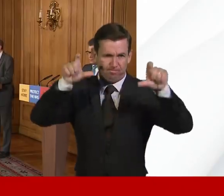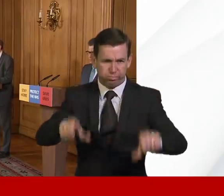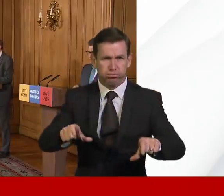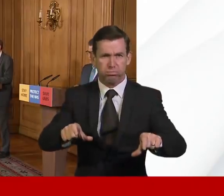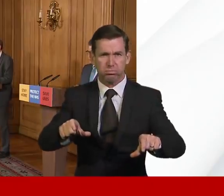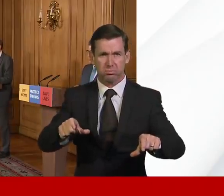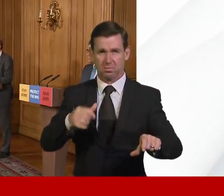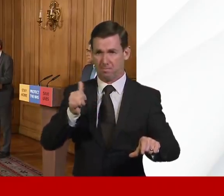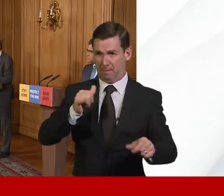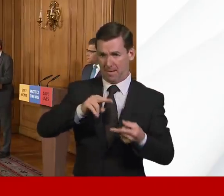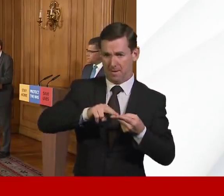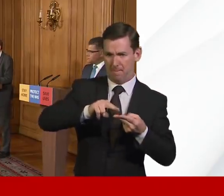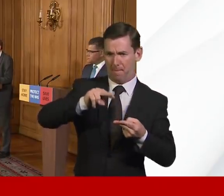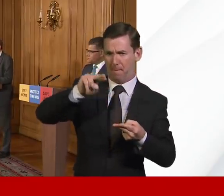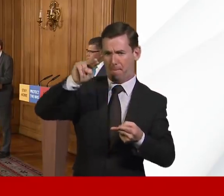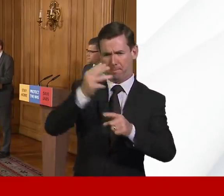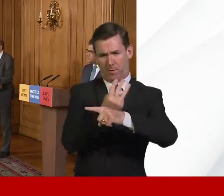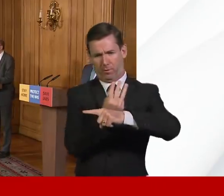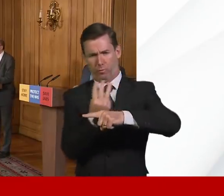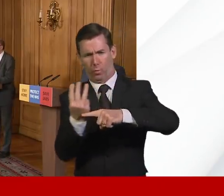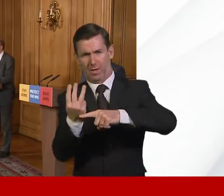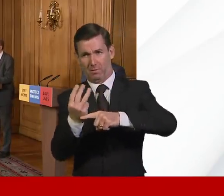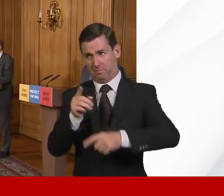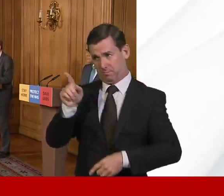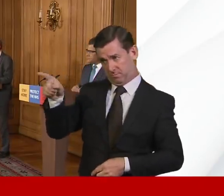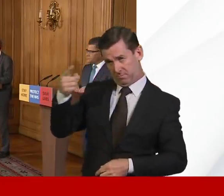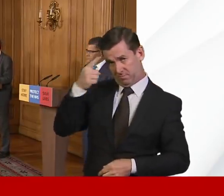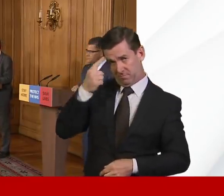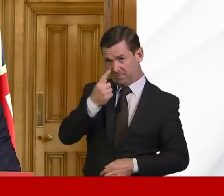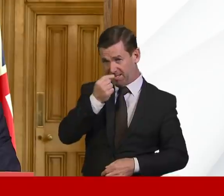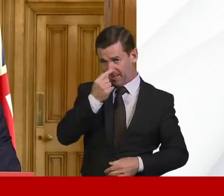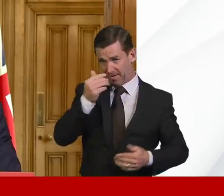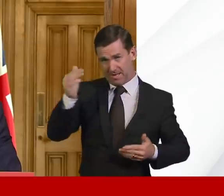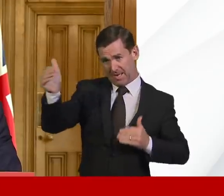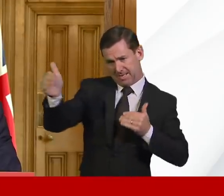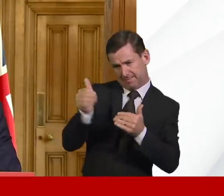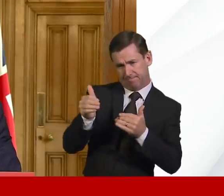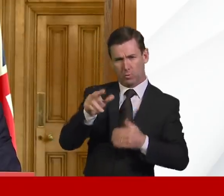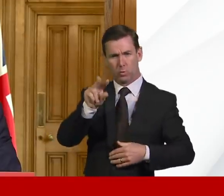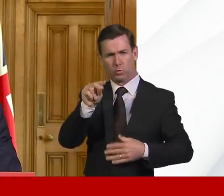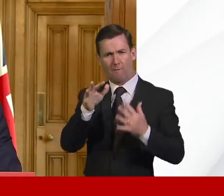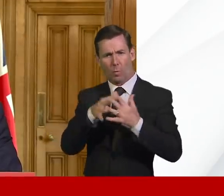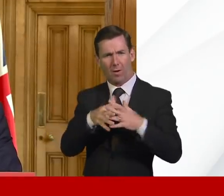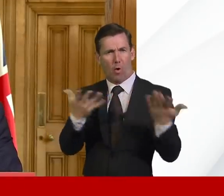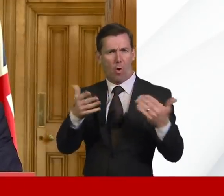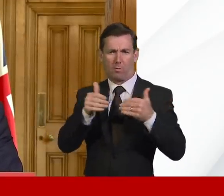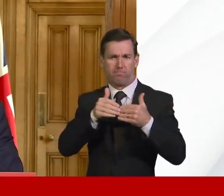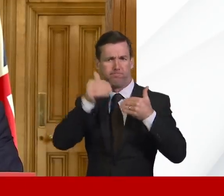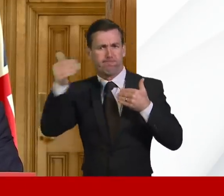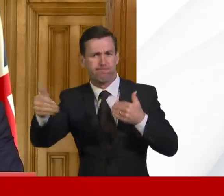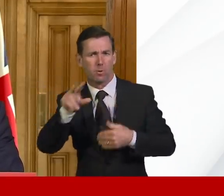as three weeks away. Are you confident we can now turn the tide sooner than 12 weeks? Thank you. Ben, thank you very much for that.